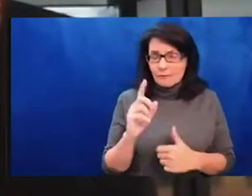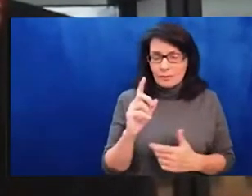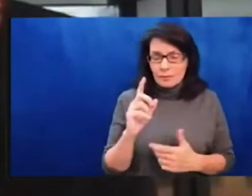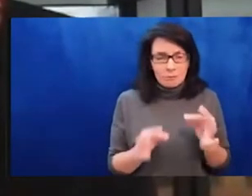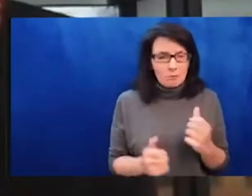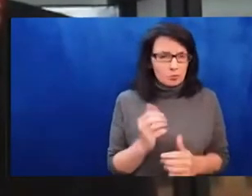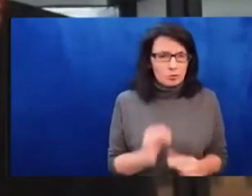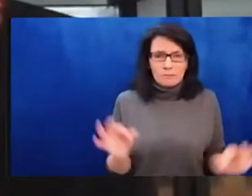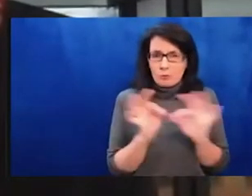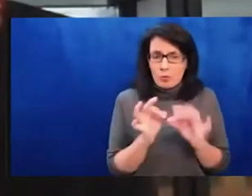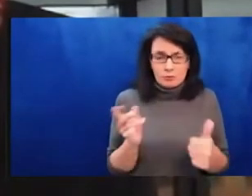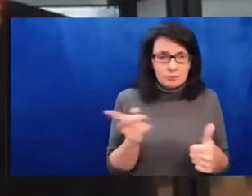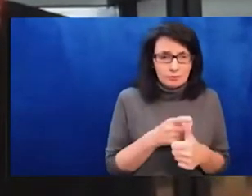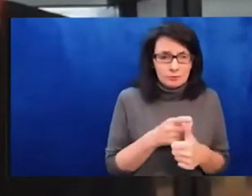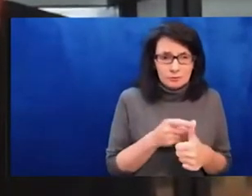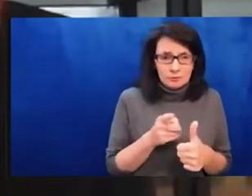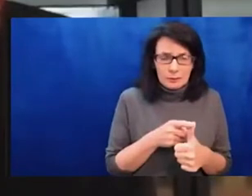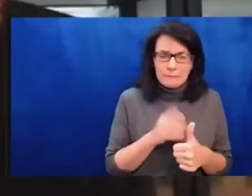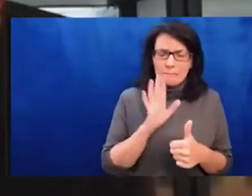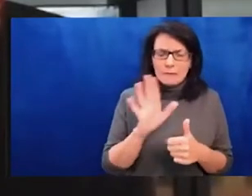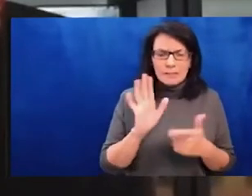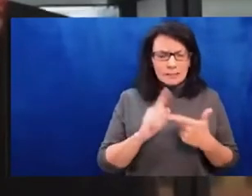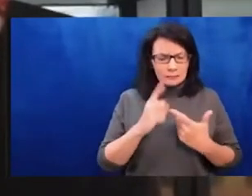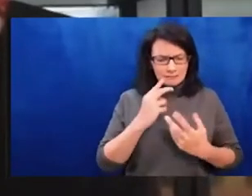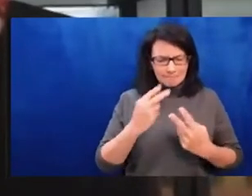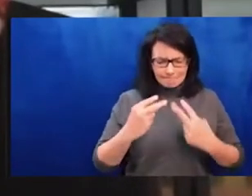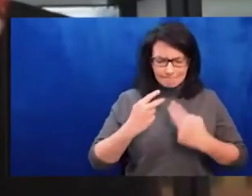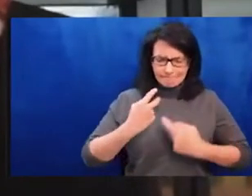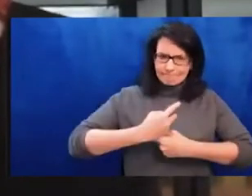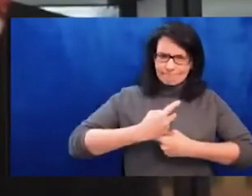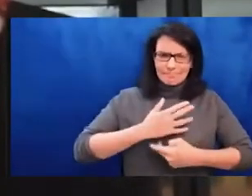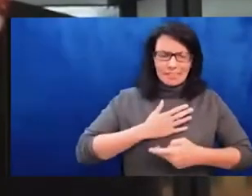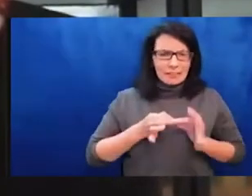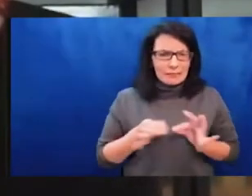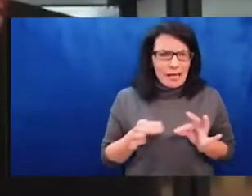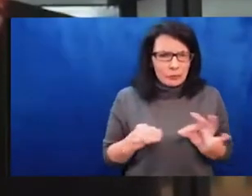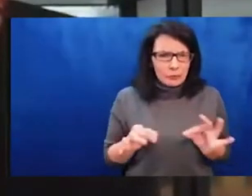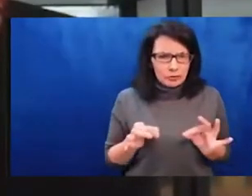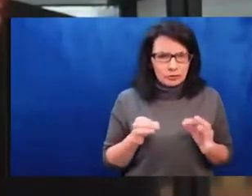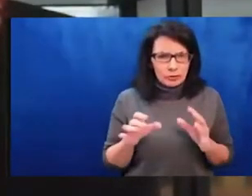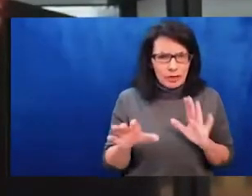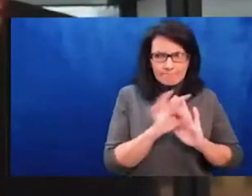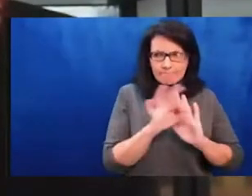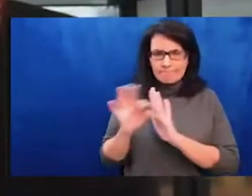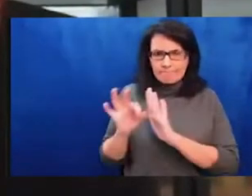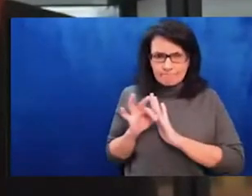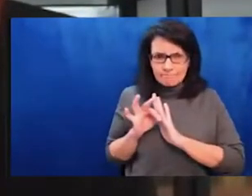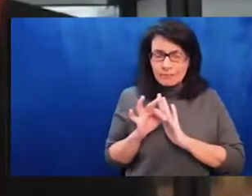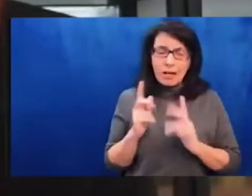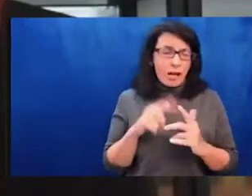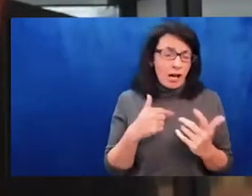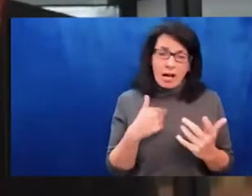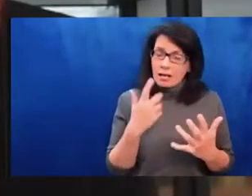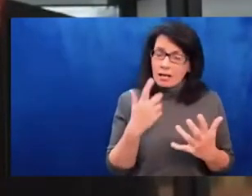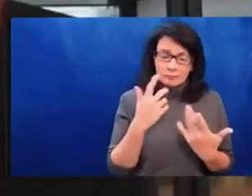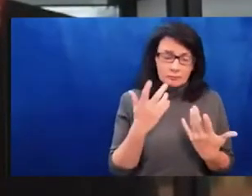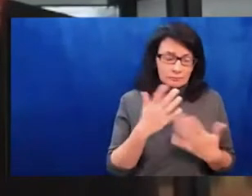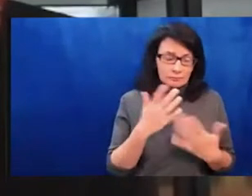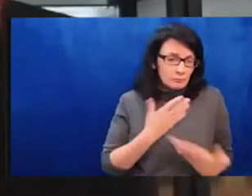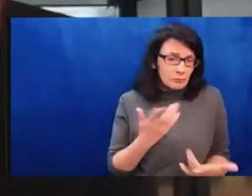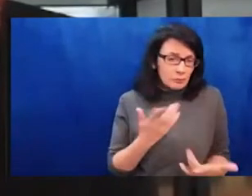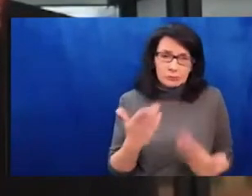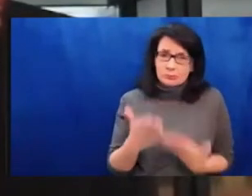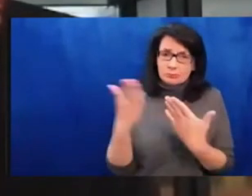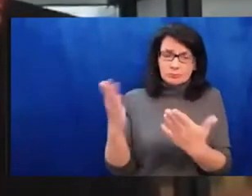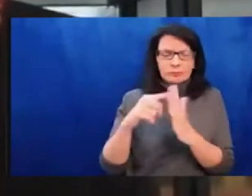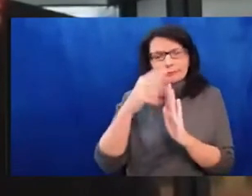support, um, Ukrainians effort to preserve their, their sovereignty. Um, I think that the, the first and most important